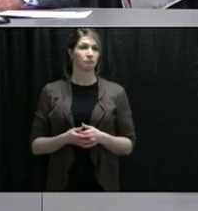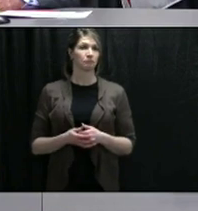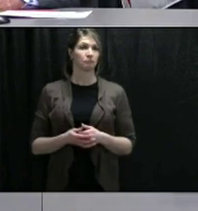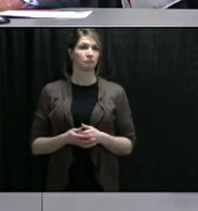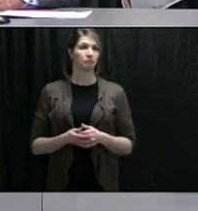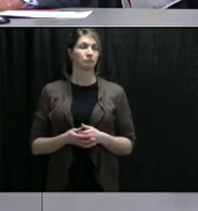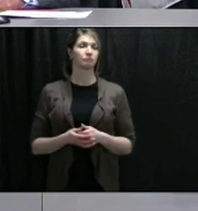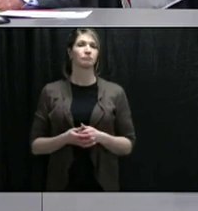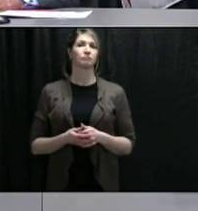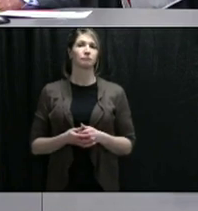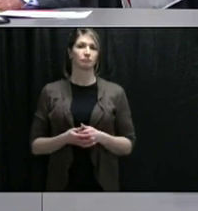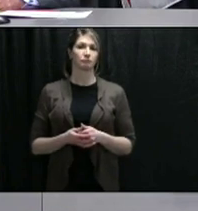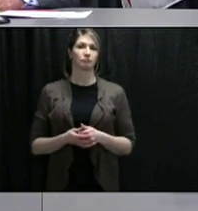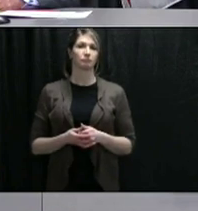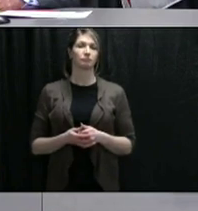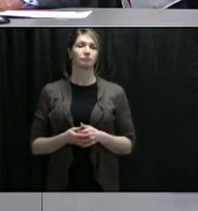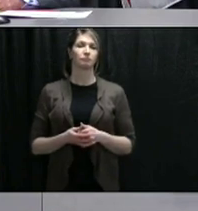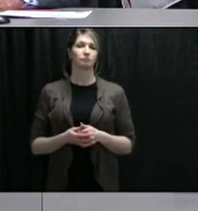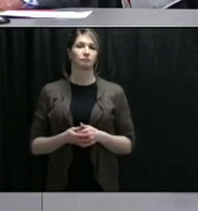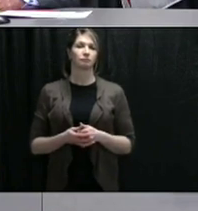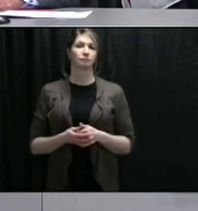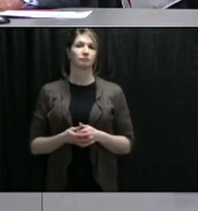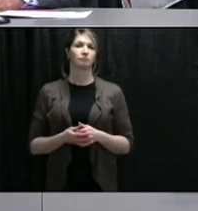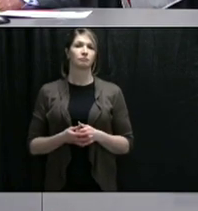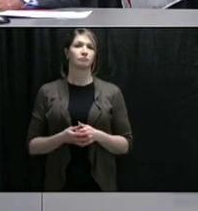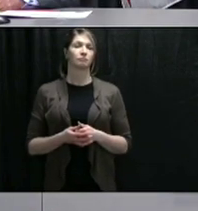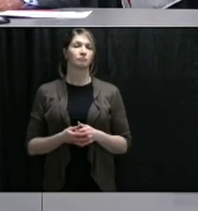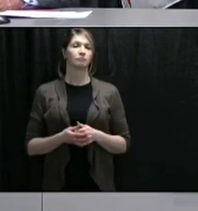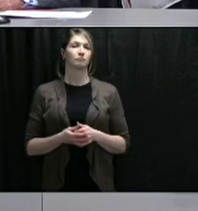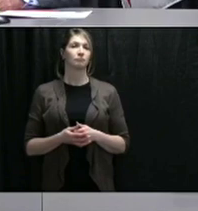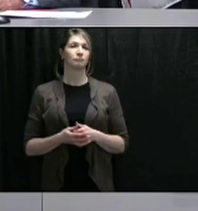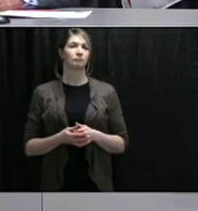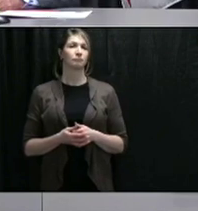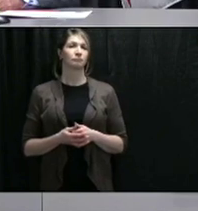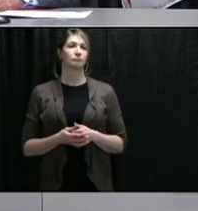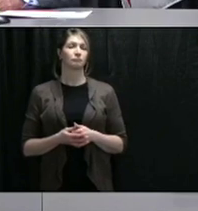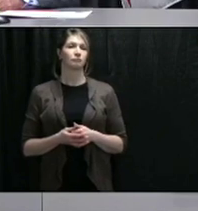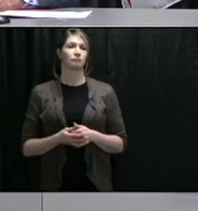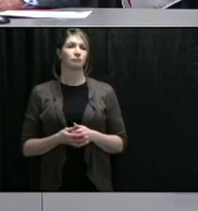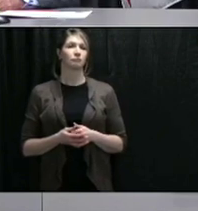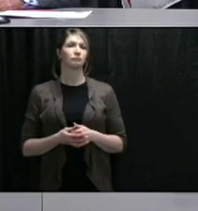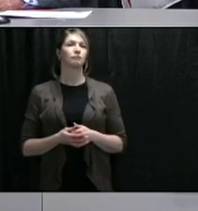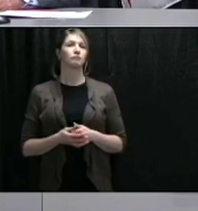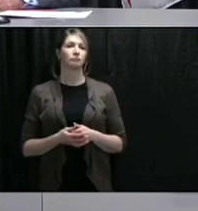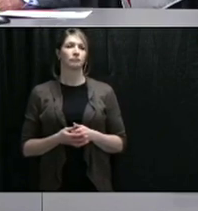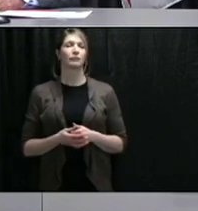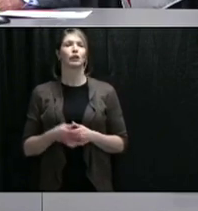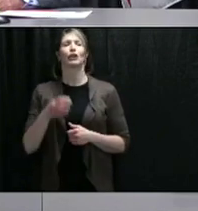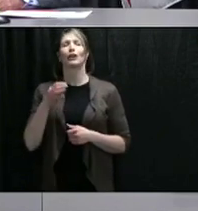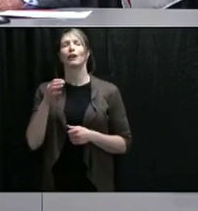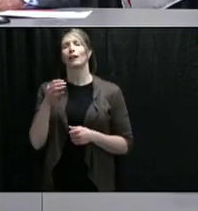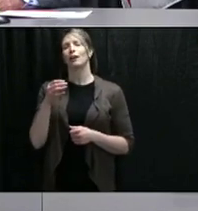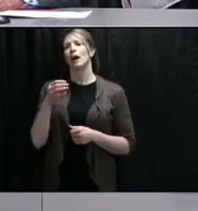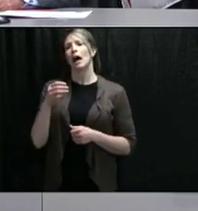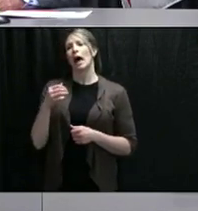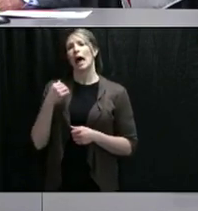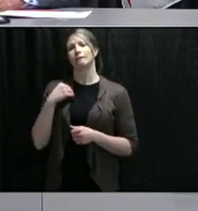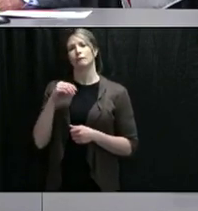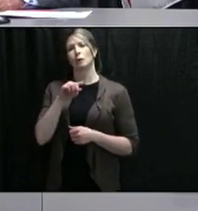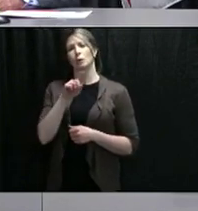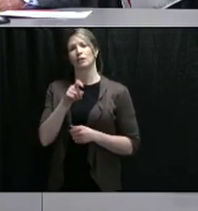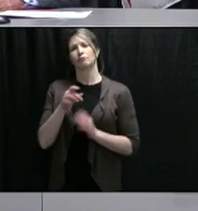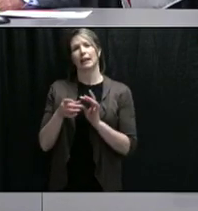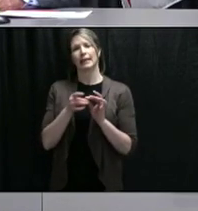A practical question about cooking and baking for especially elderly relatives or friends this